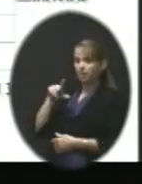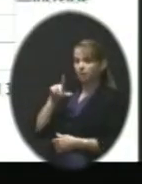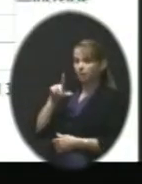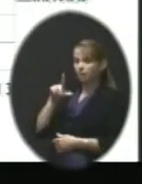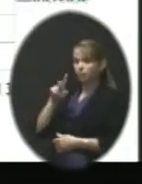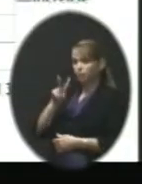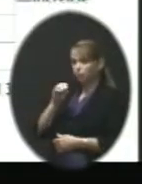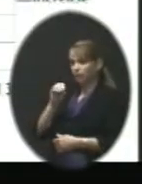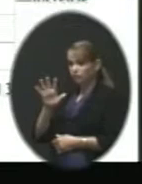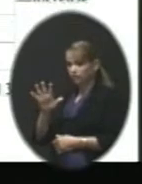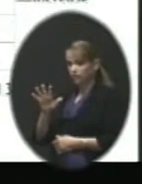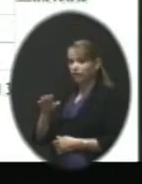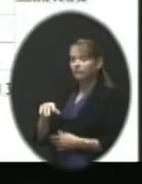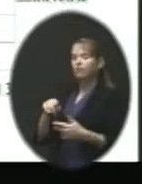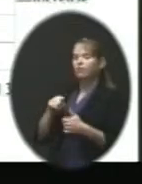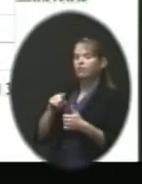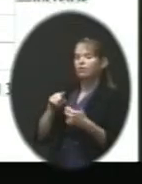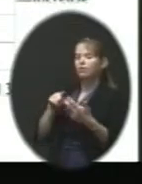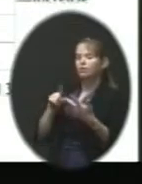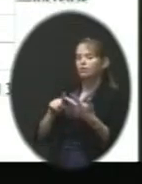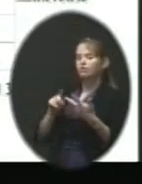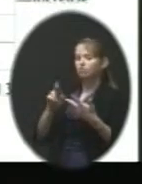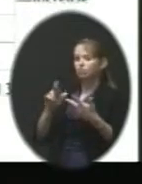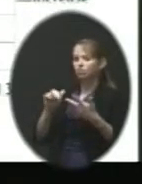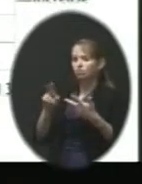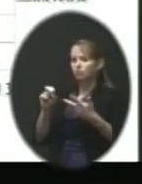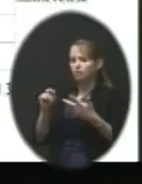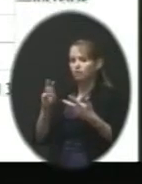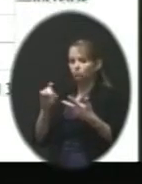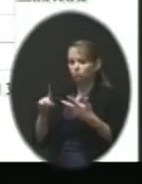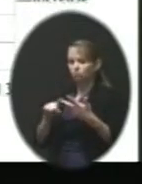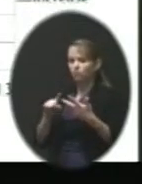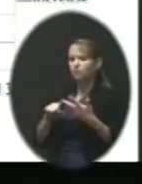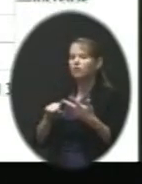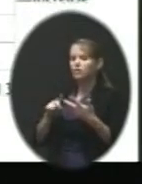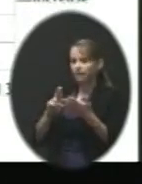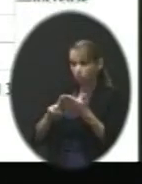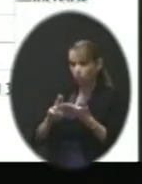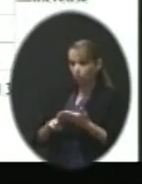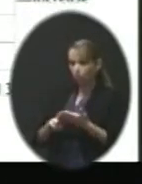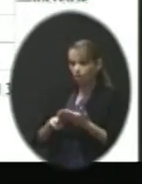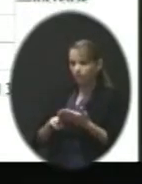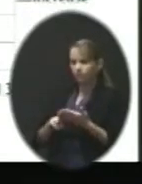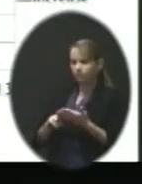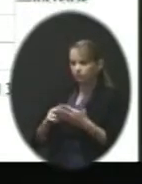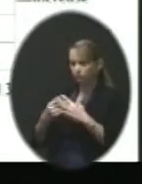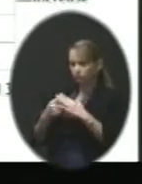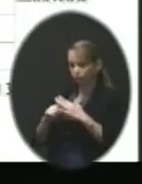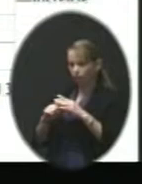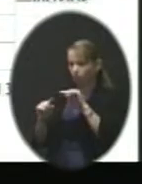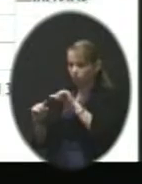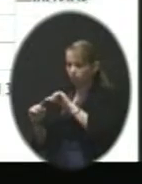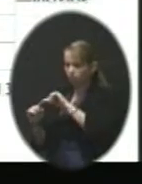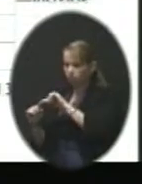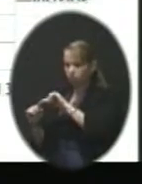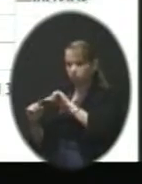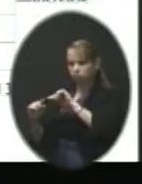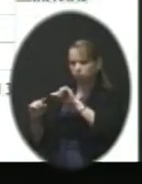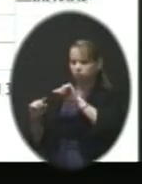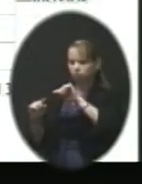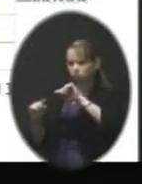for Ravenwood, the enrollment, and you'll see that continue in this upward trend. You'll notice when we did the